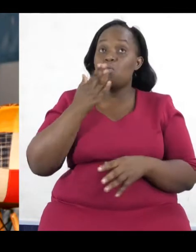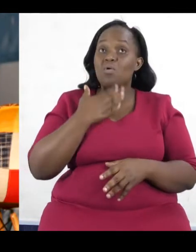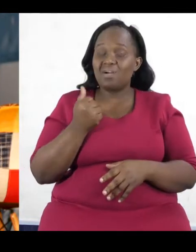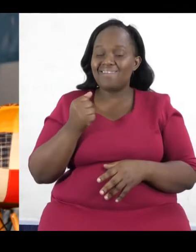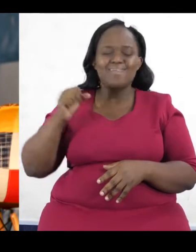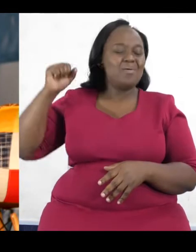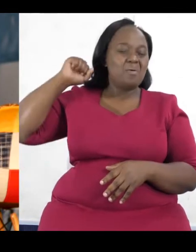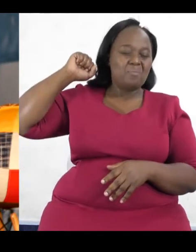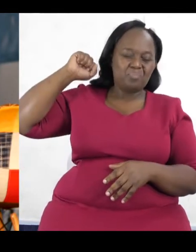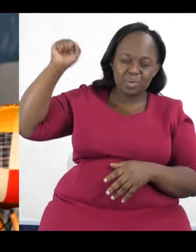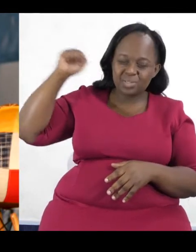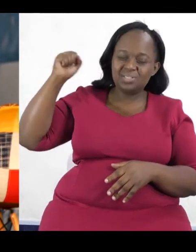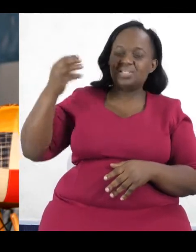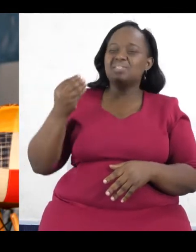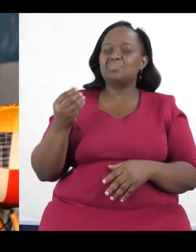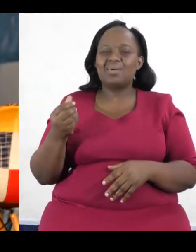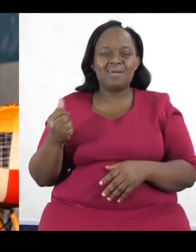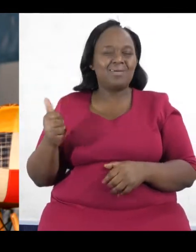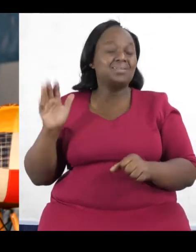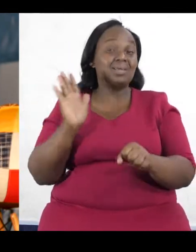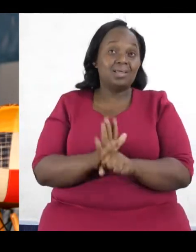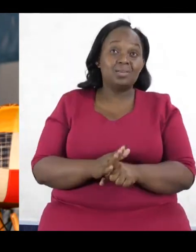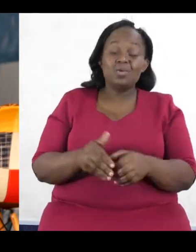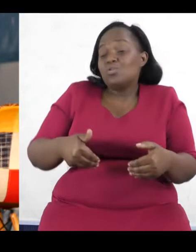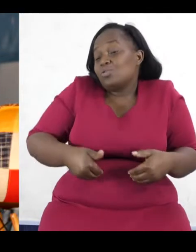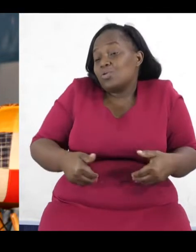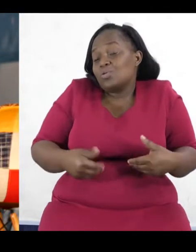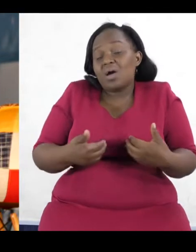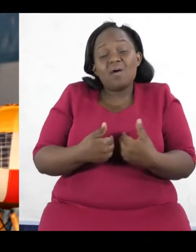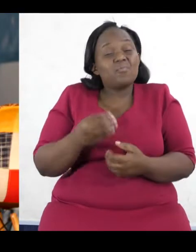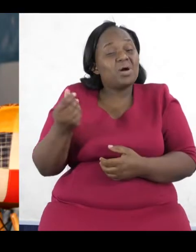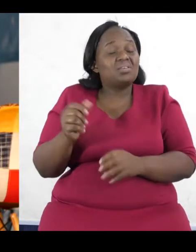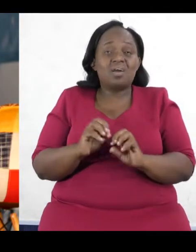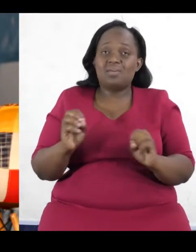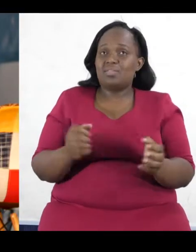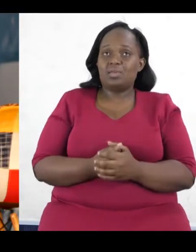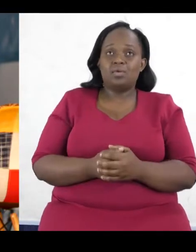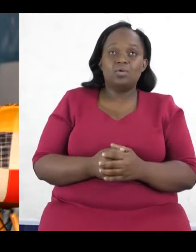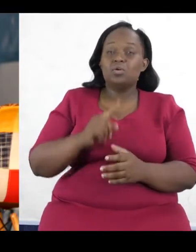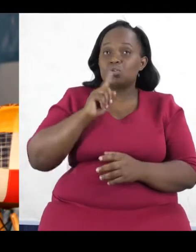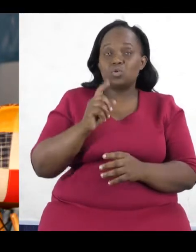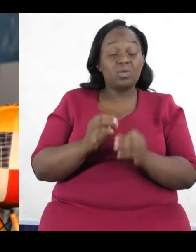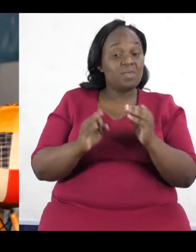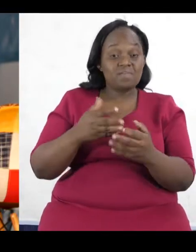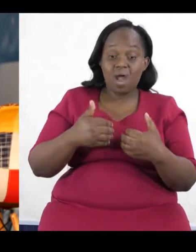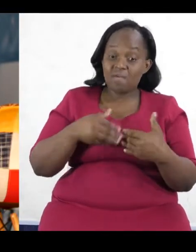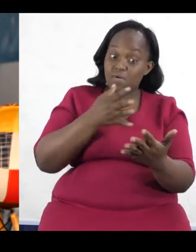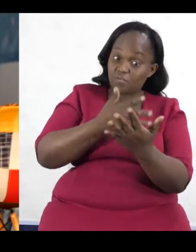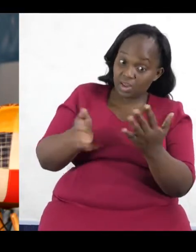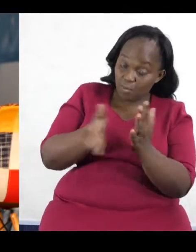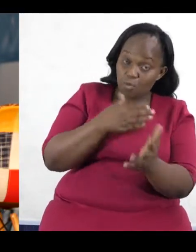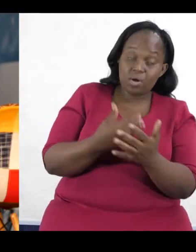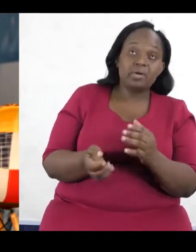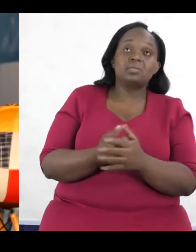Because politics is very money-driven. And young people don't really have the money. And so, in as much as you can have all these frameworks